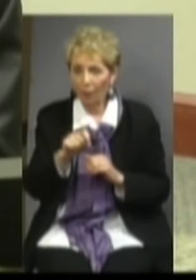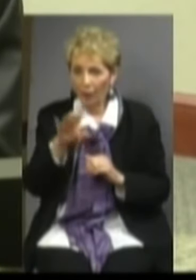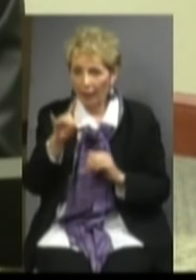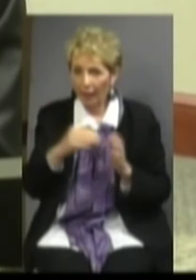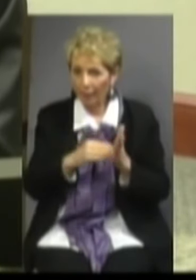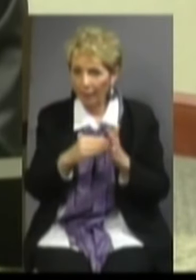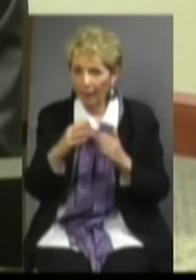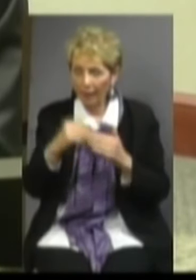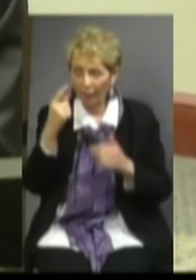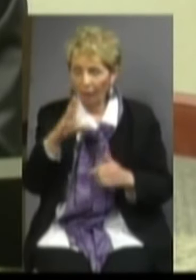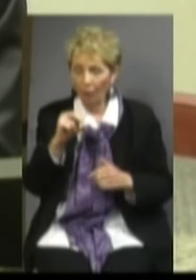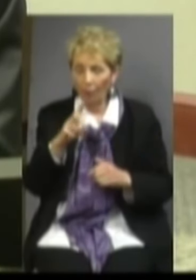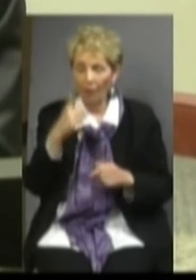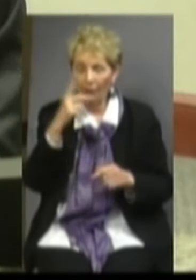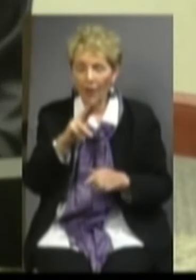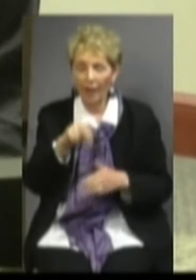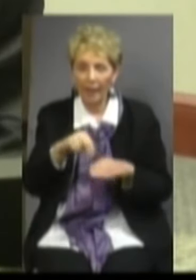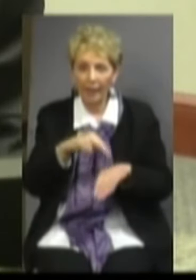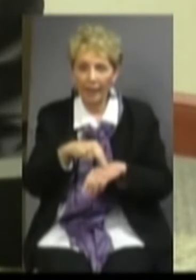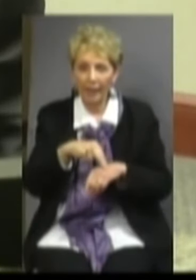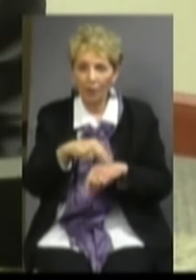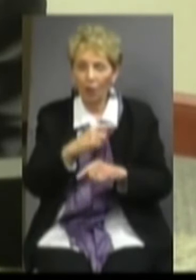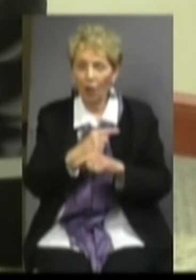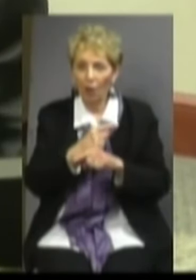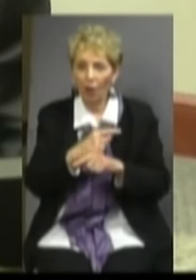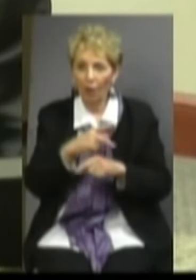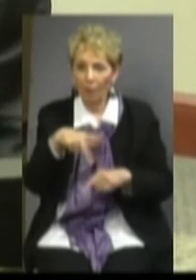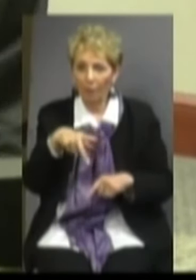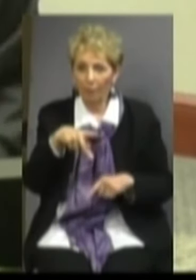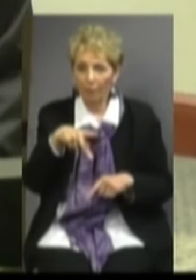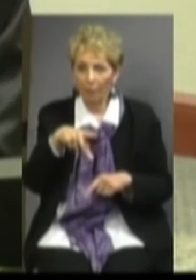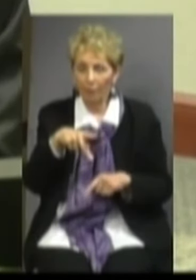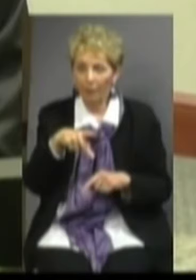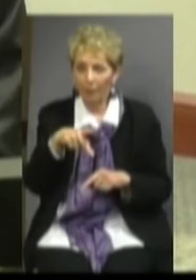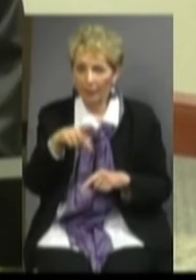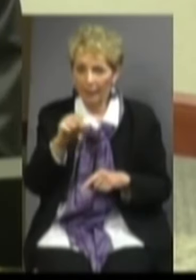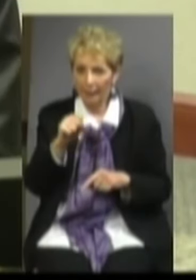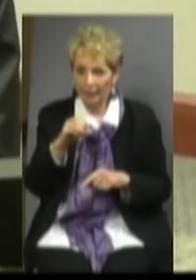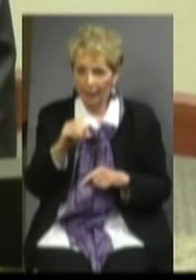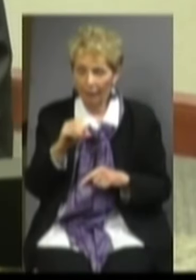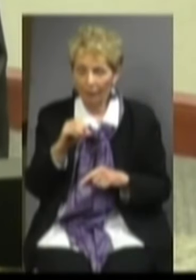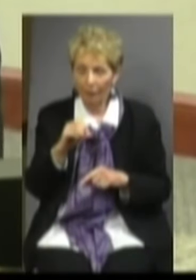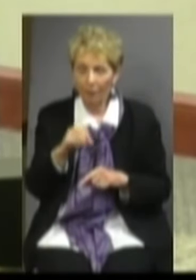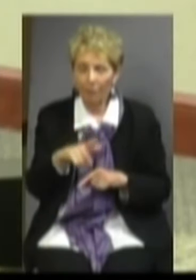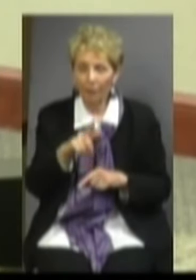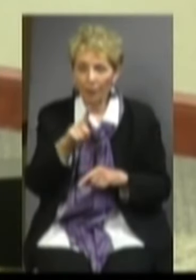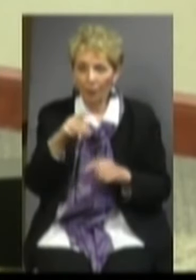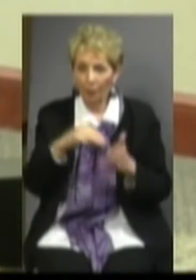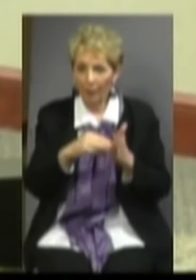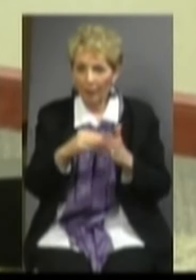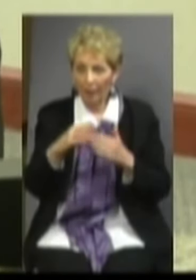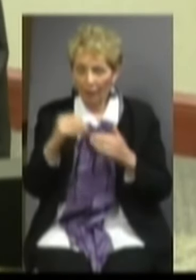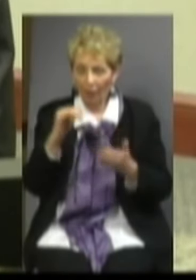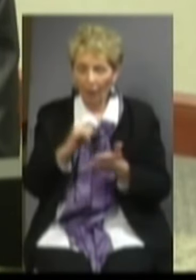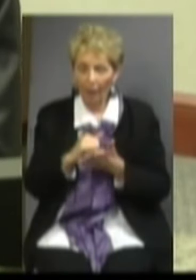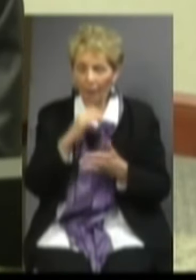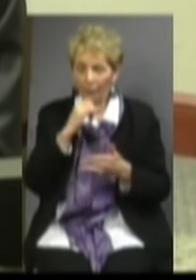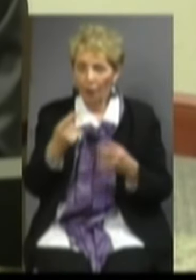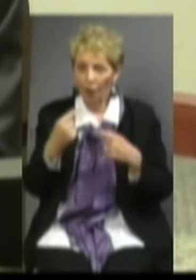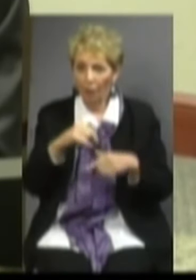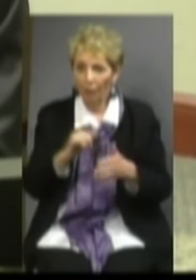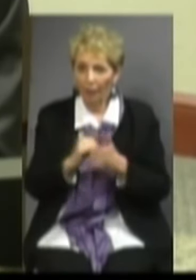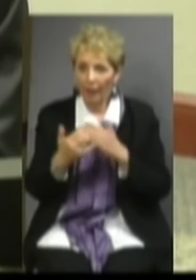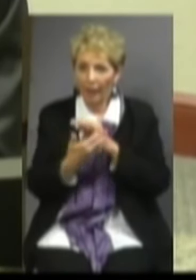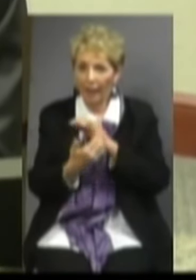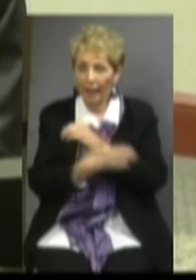in the bond for the National Guard and Public Safety enhancement. $21 million of that is going to come to this